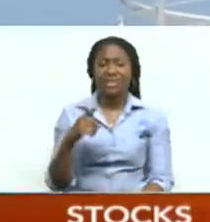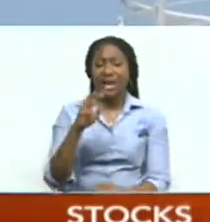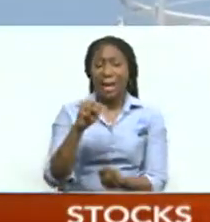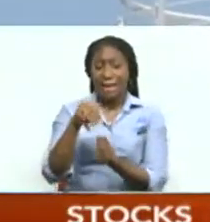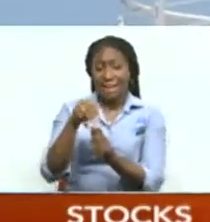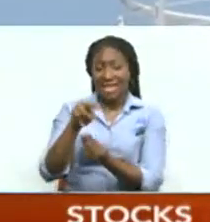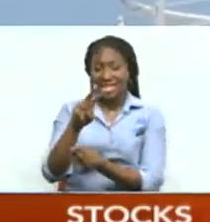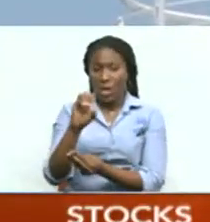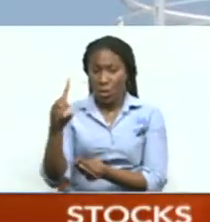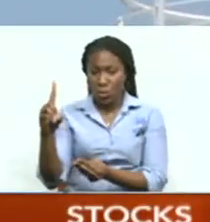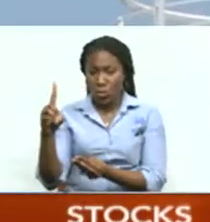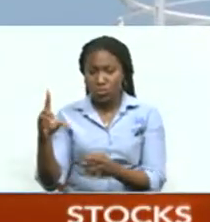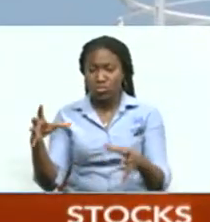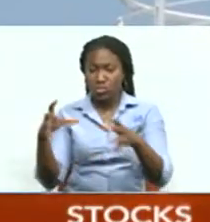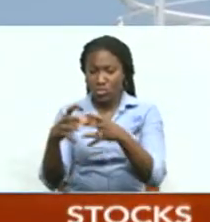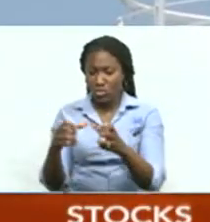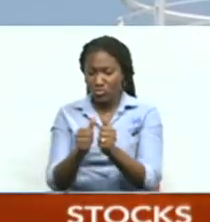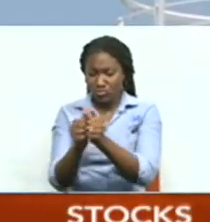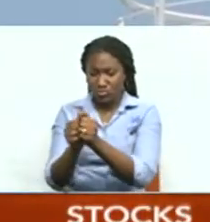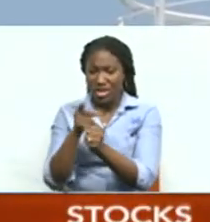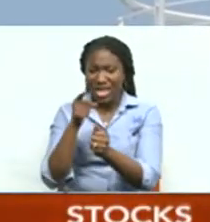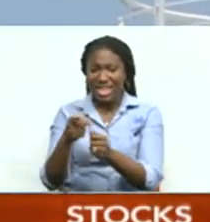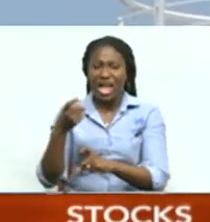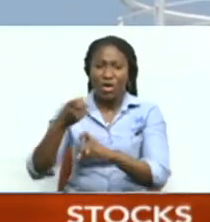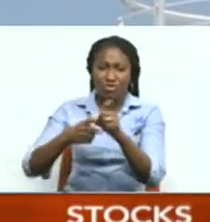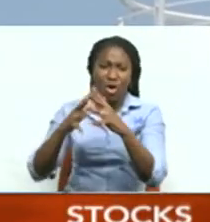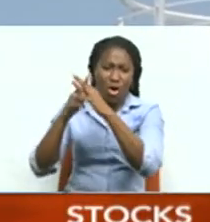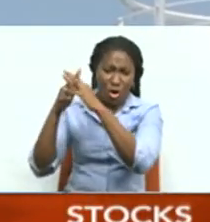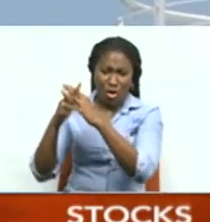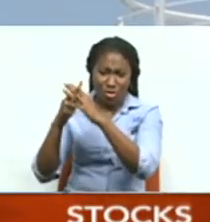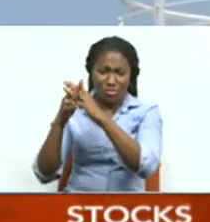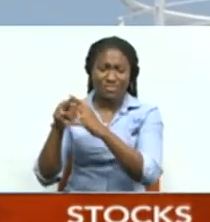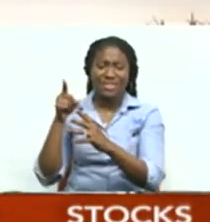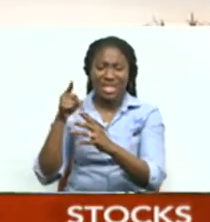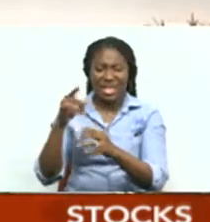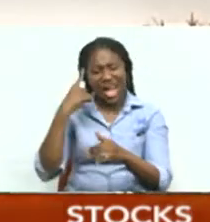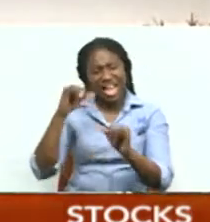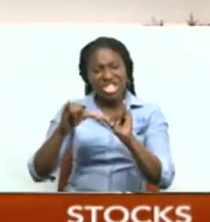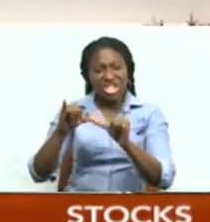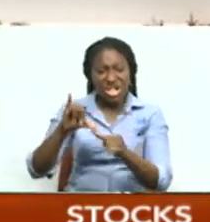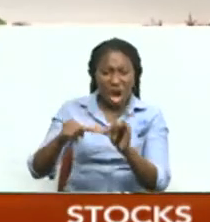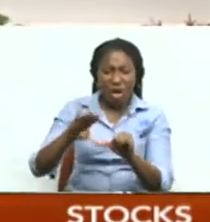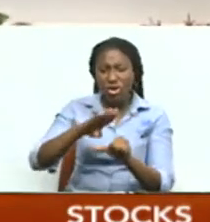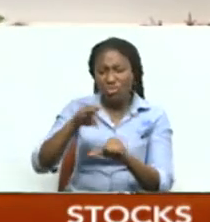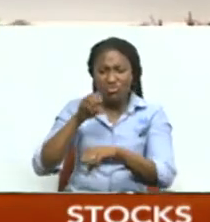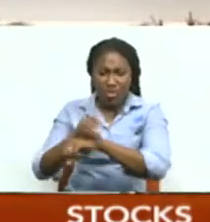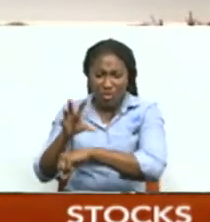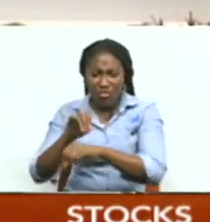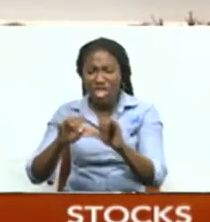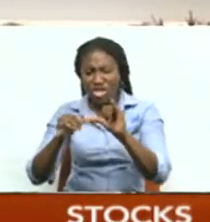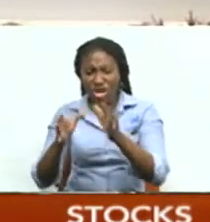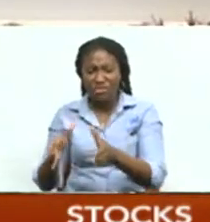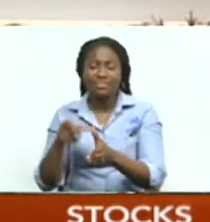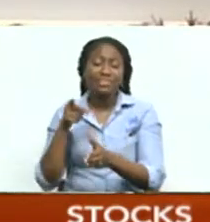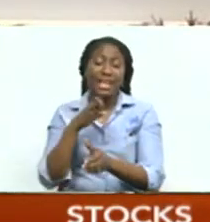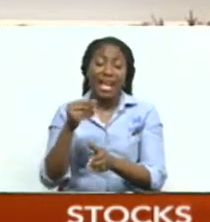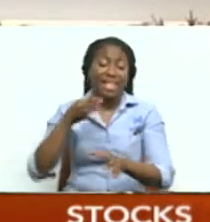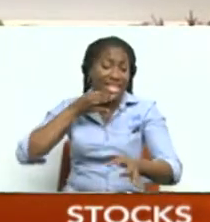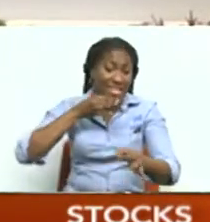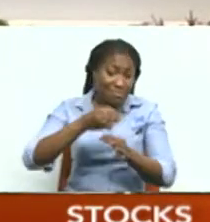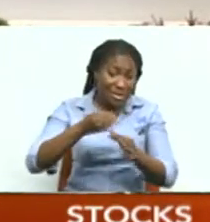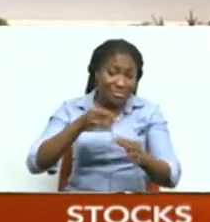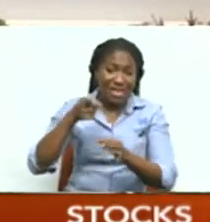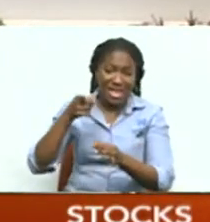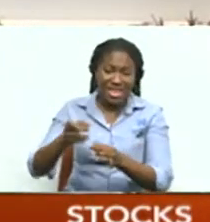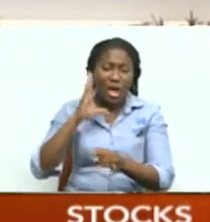entity of Wood, a Houston-based global leader in consulting and engineering. In a statement, Wood explained this agreement will